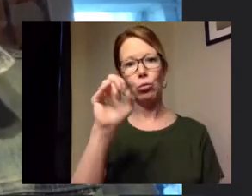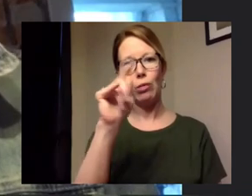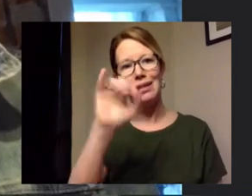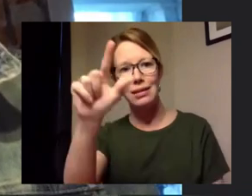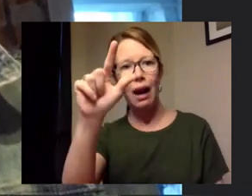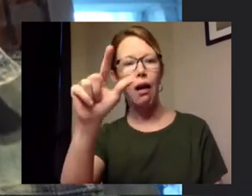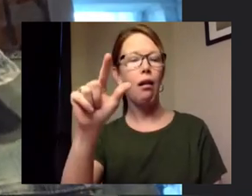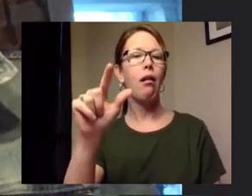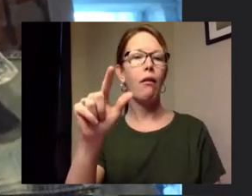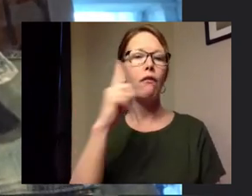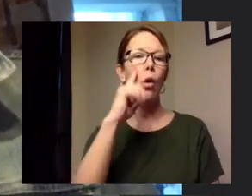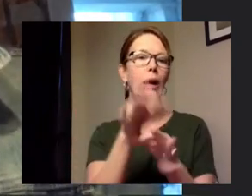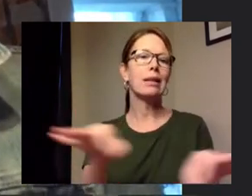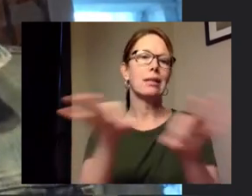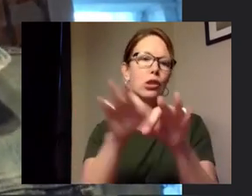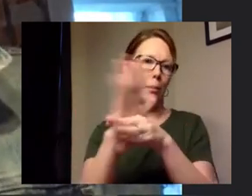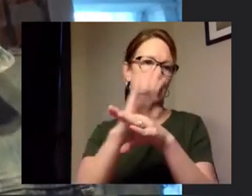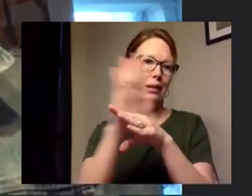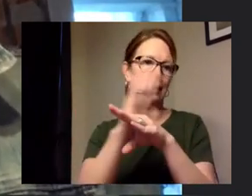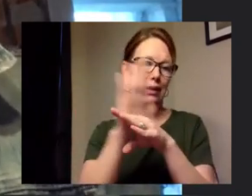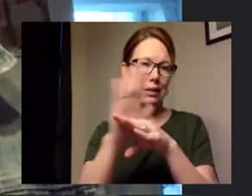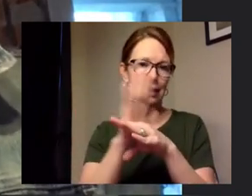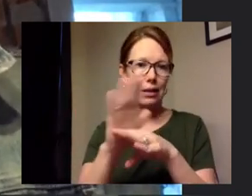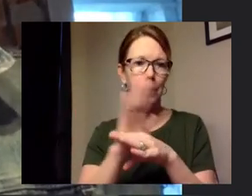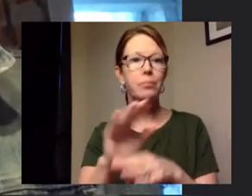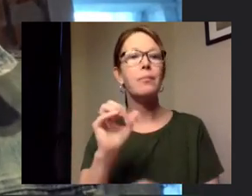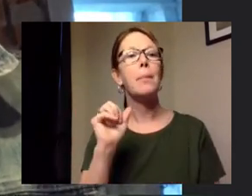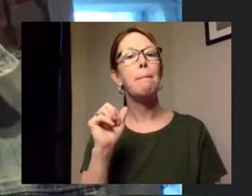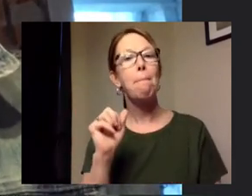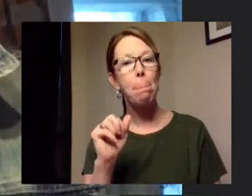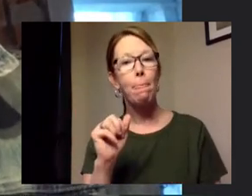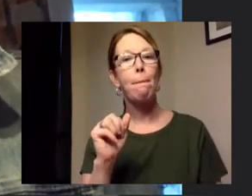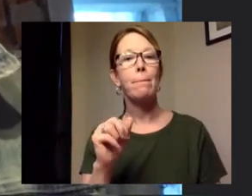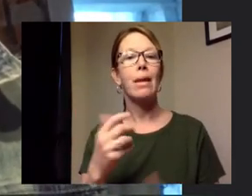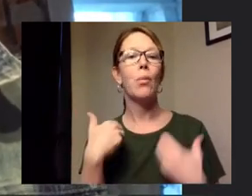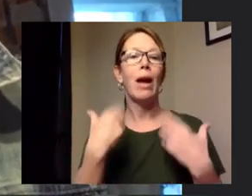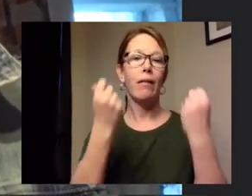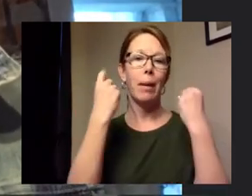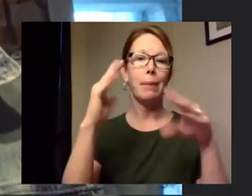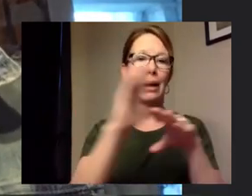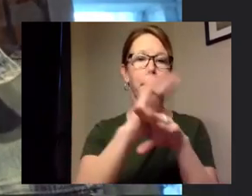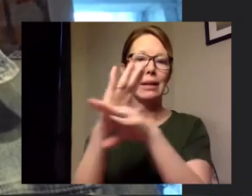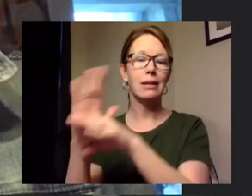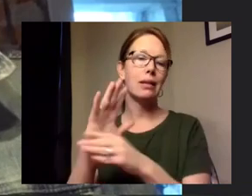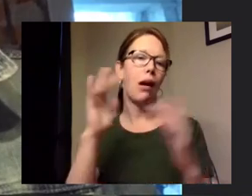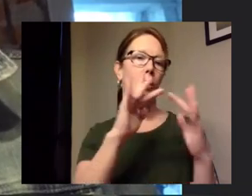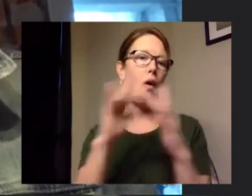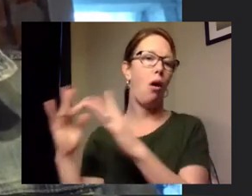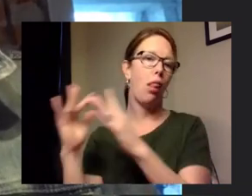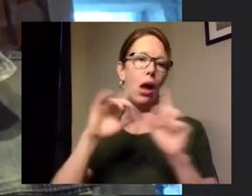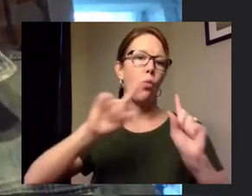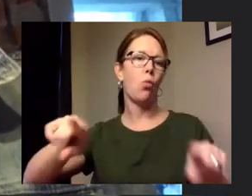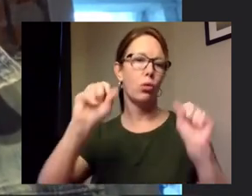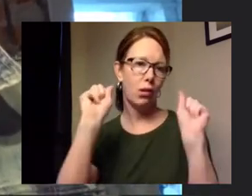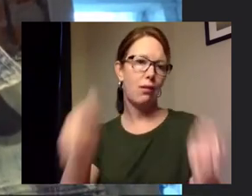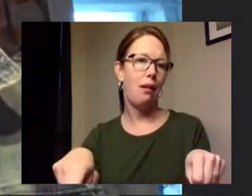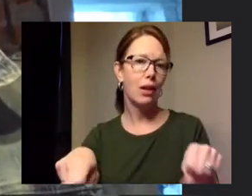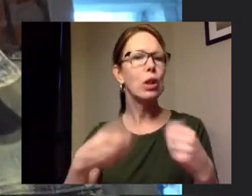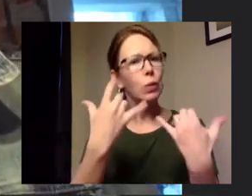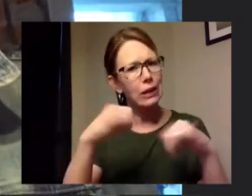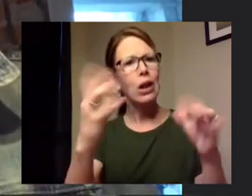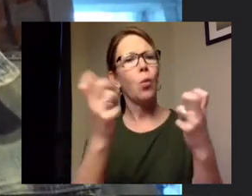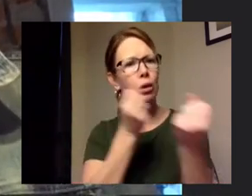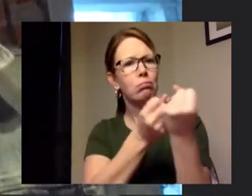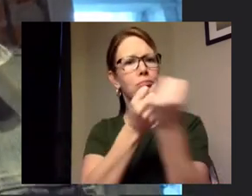that people can walk into or also um we have a lot of businesses that are doing online retail so we really want people to support